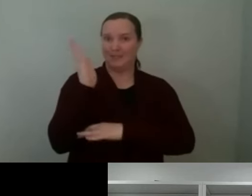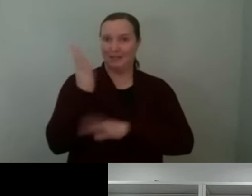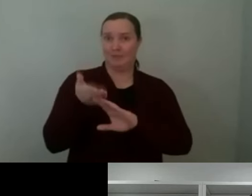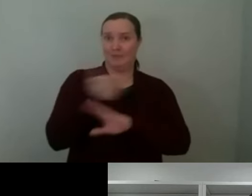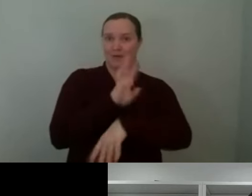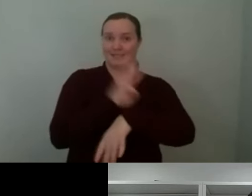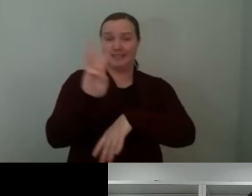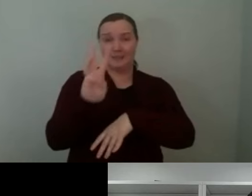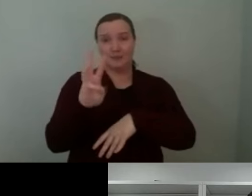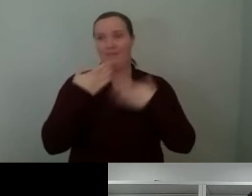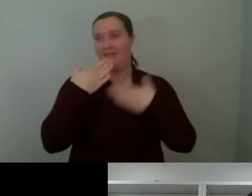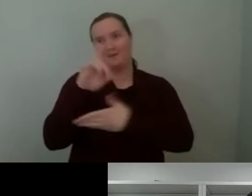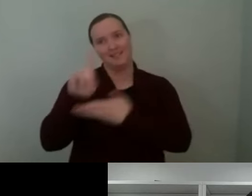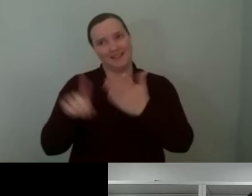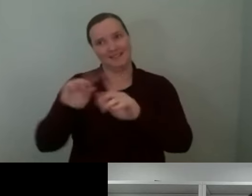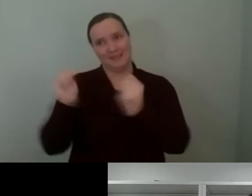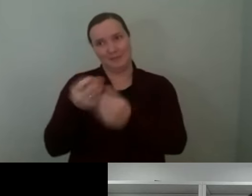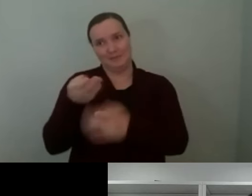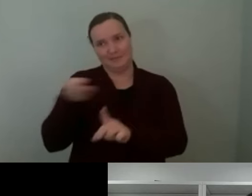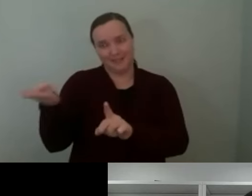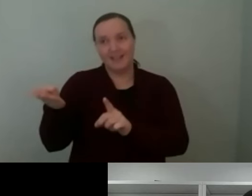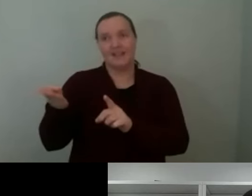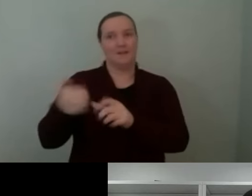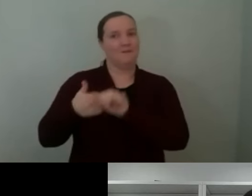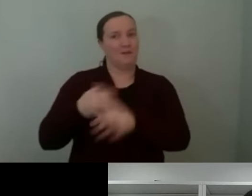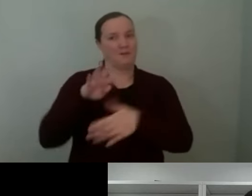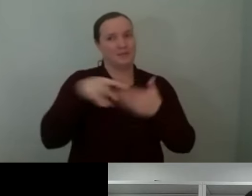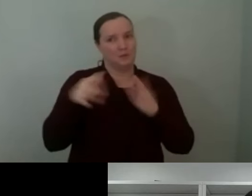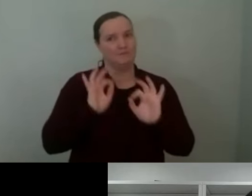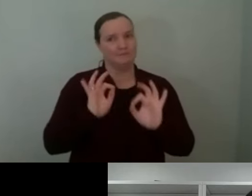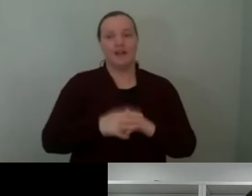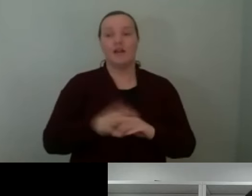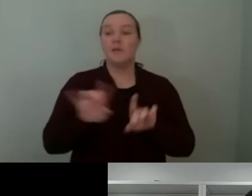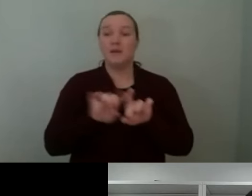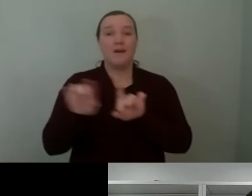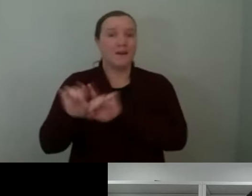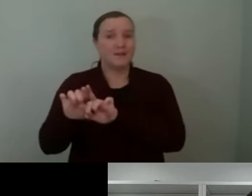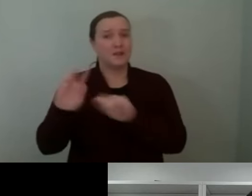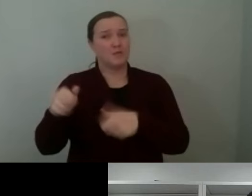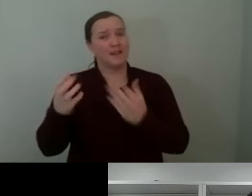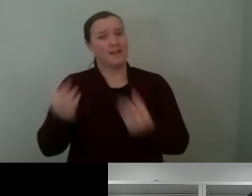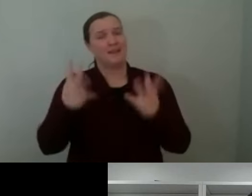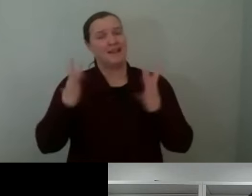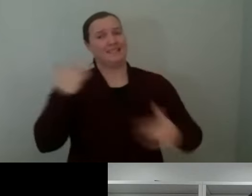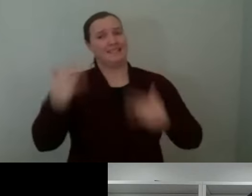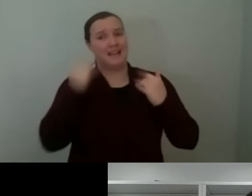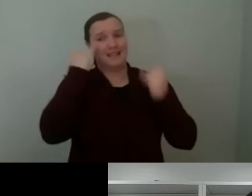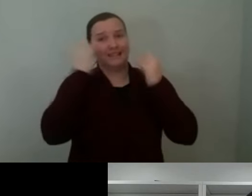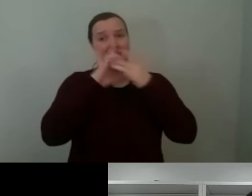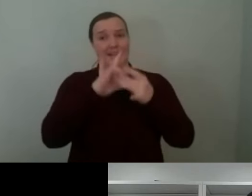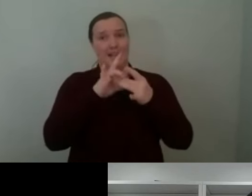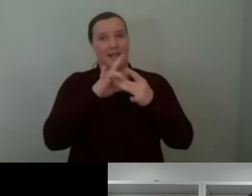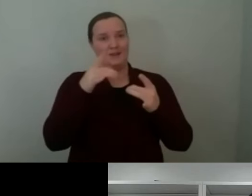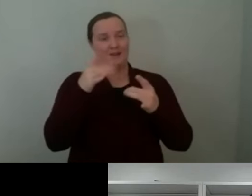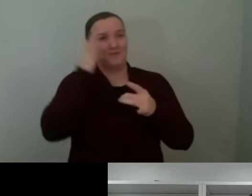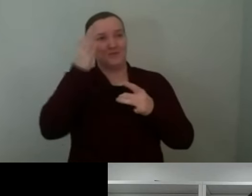for keeping to schedule and for bringing forth so many exciting ideas for the future of the gardener thanks to